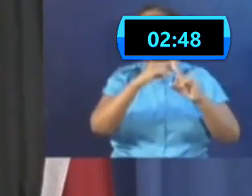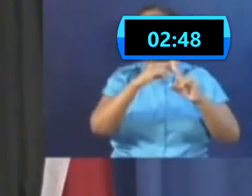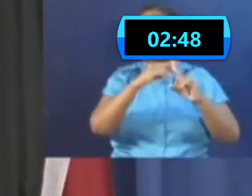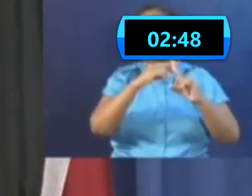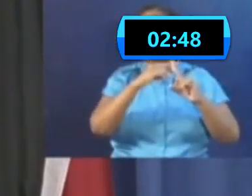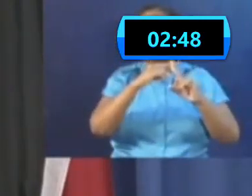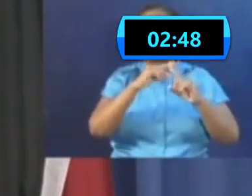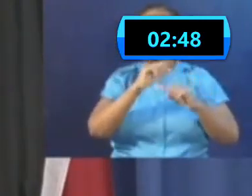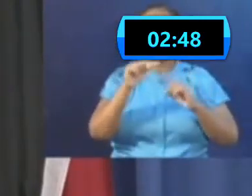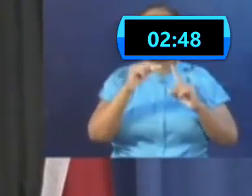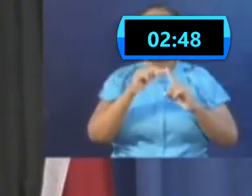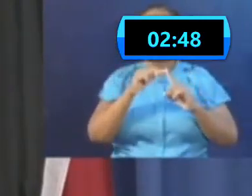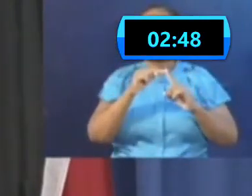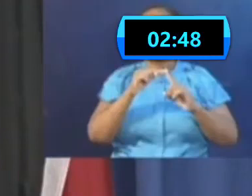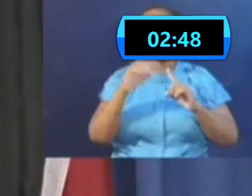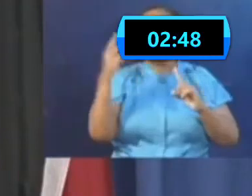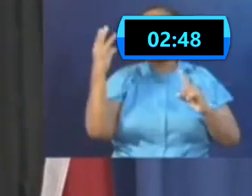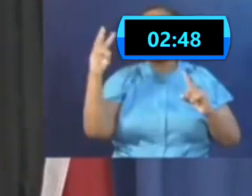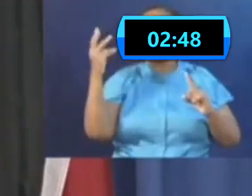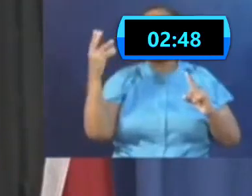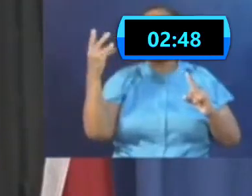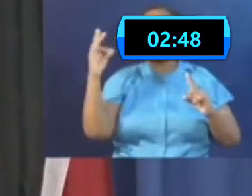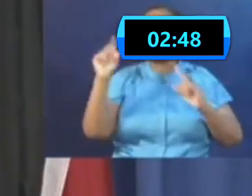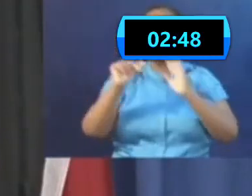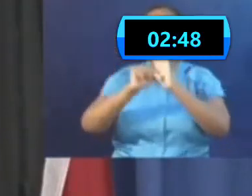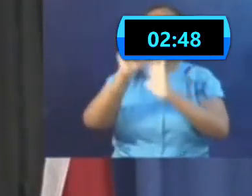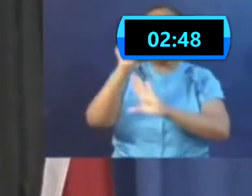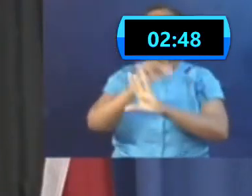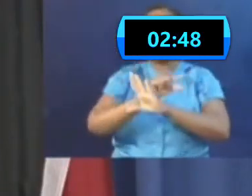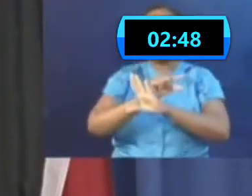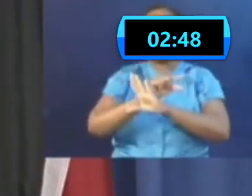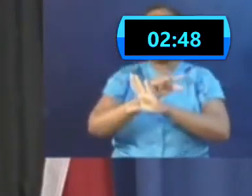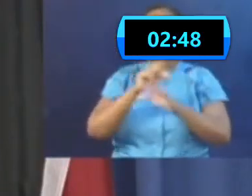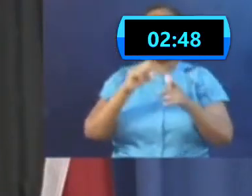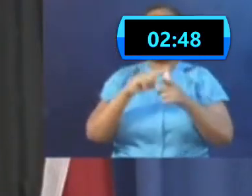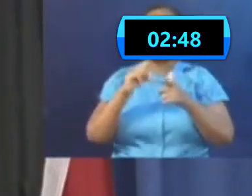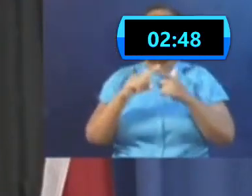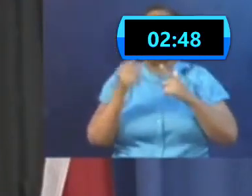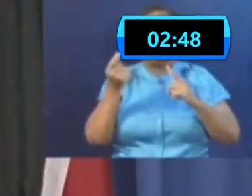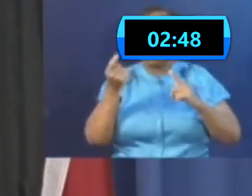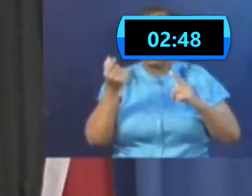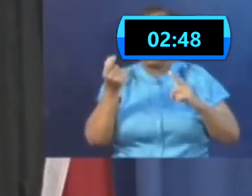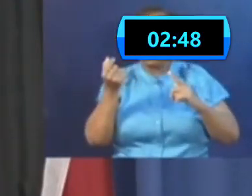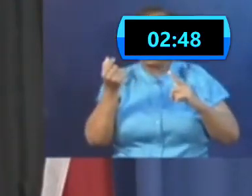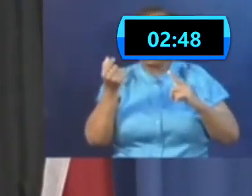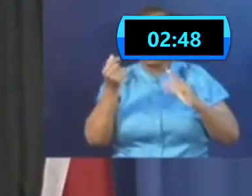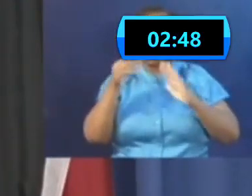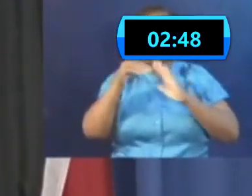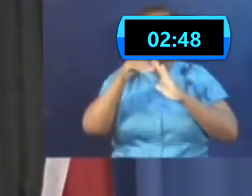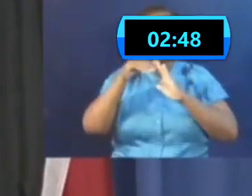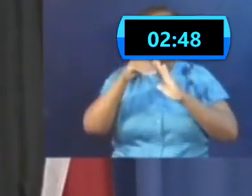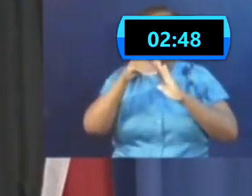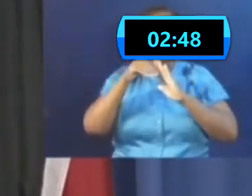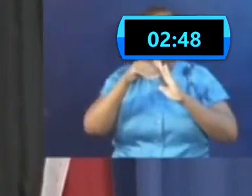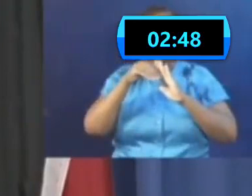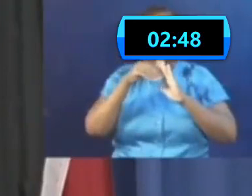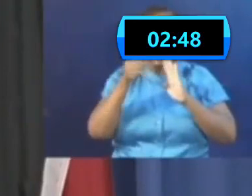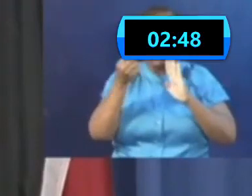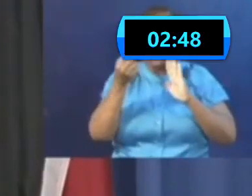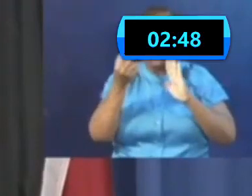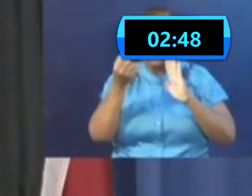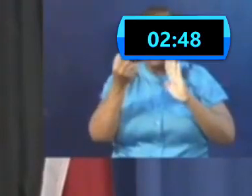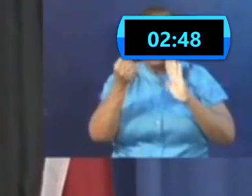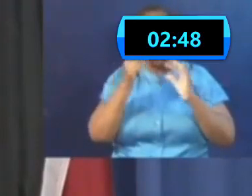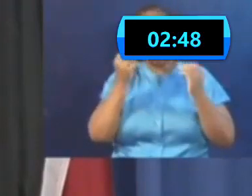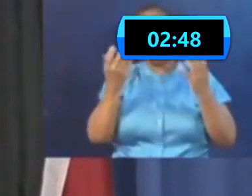August. After that, we saw a small decrease for the next four days, which gives us going down to 53, 35, that sort of number per